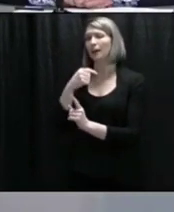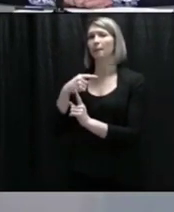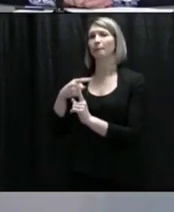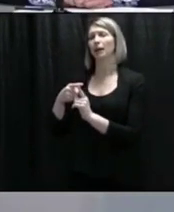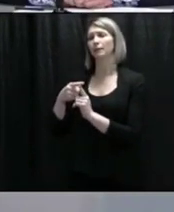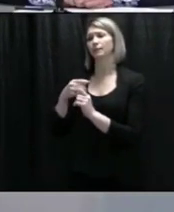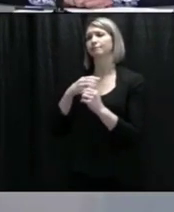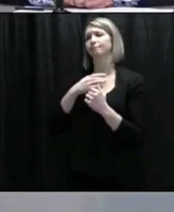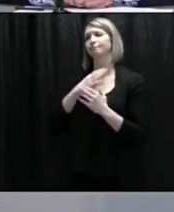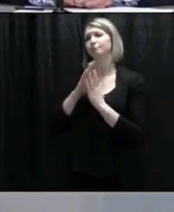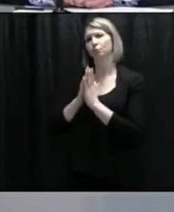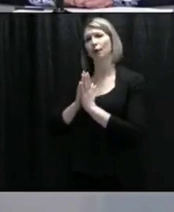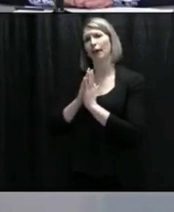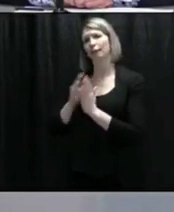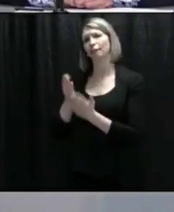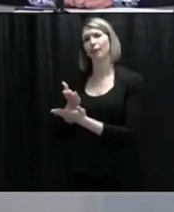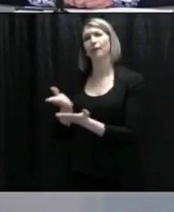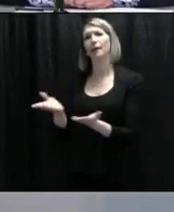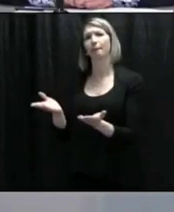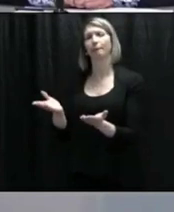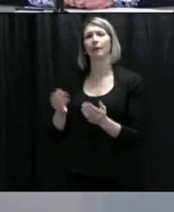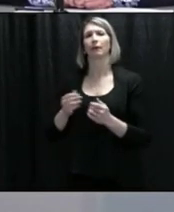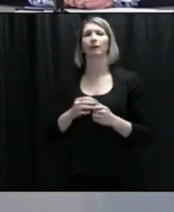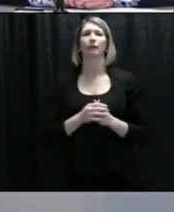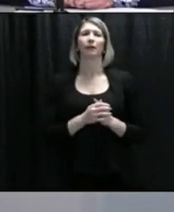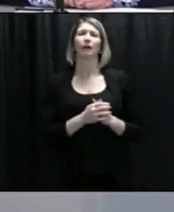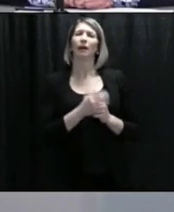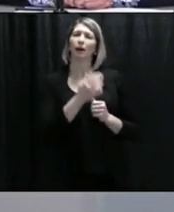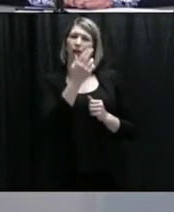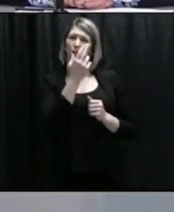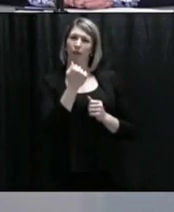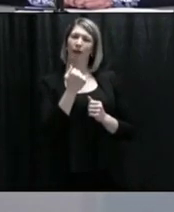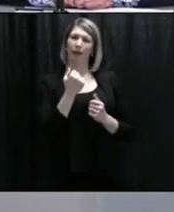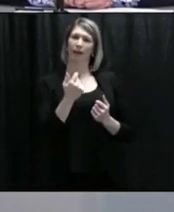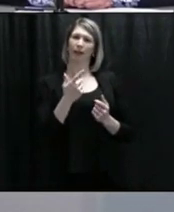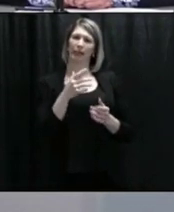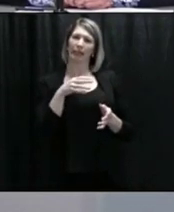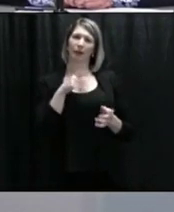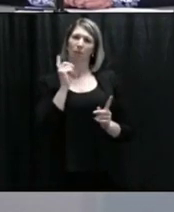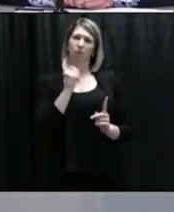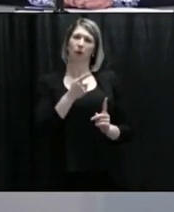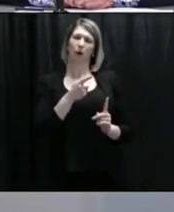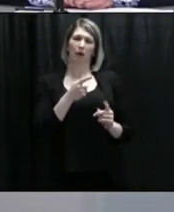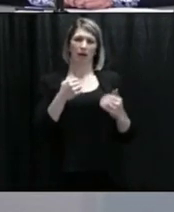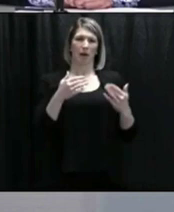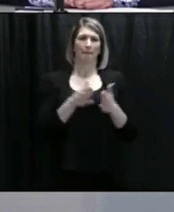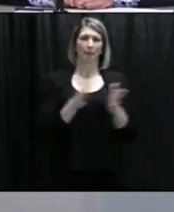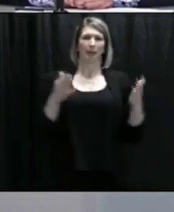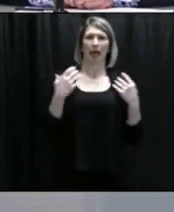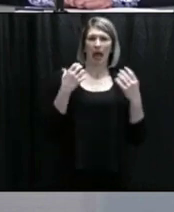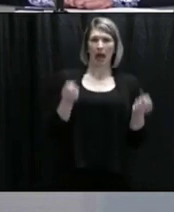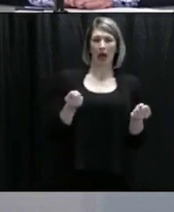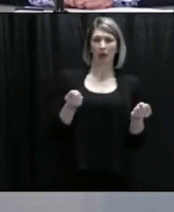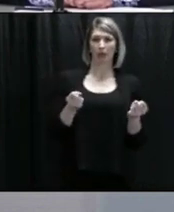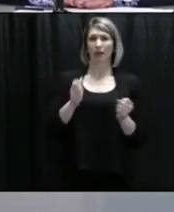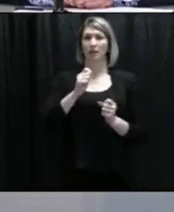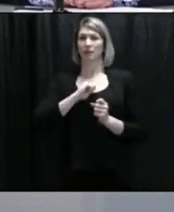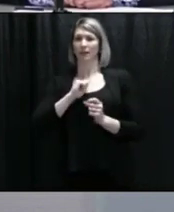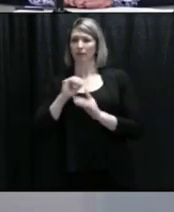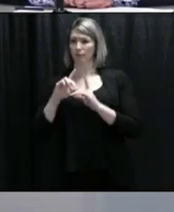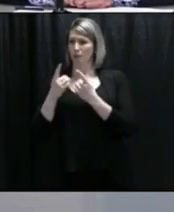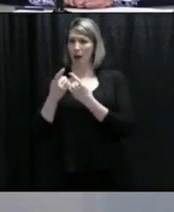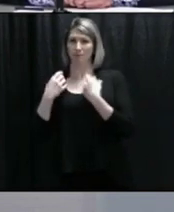about the balance between the interest in public health and the public good and the responsibility I have, for example, as a minister